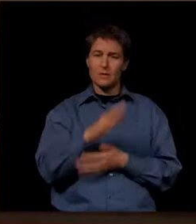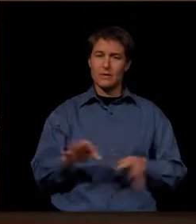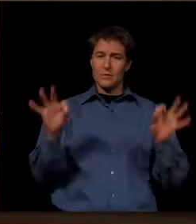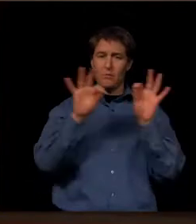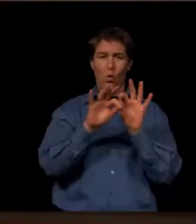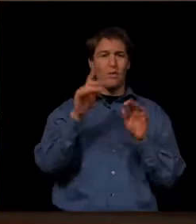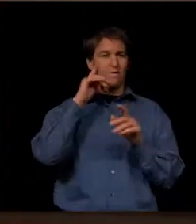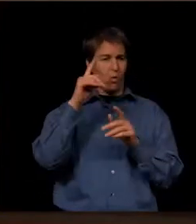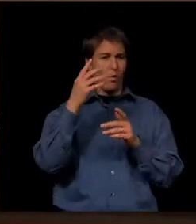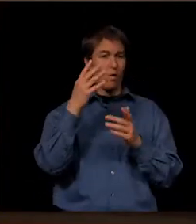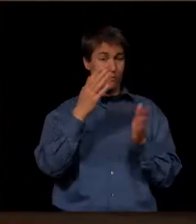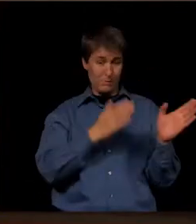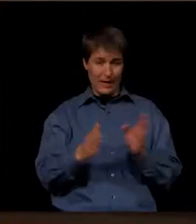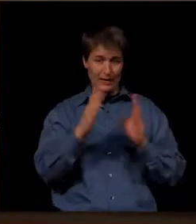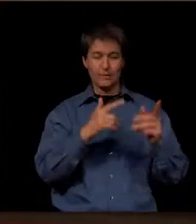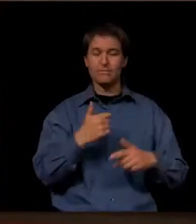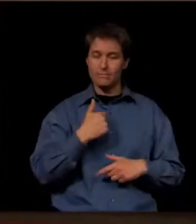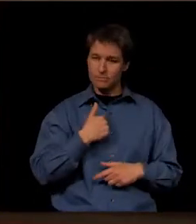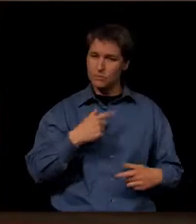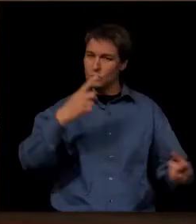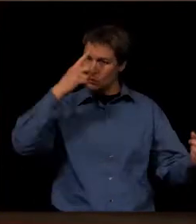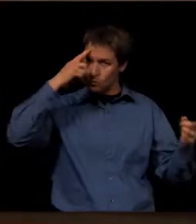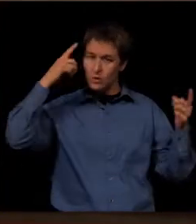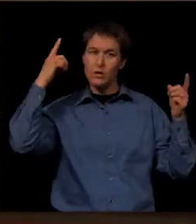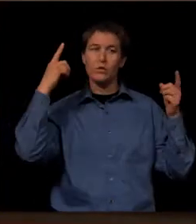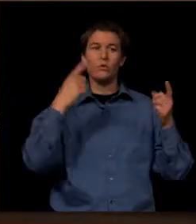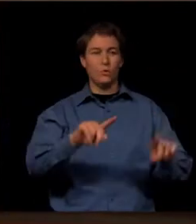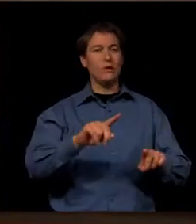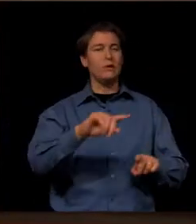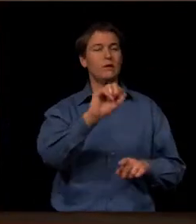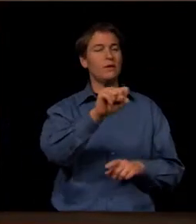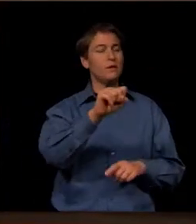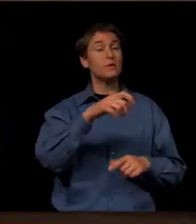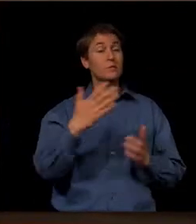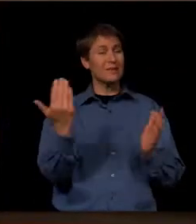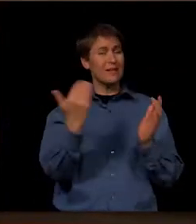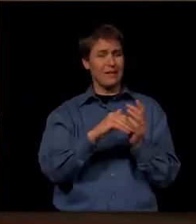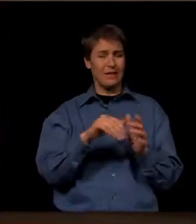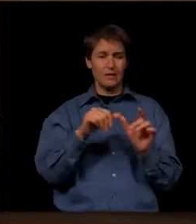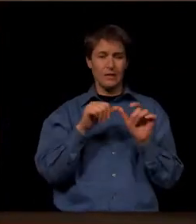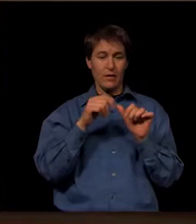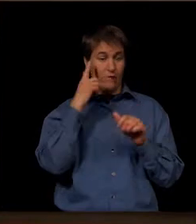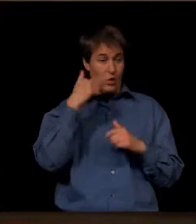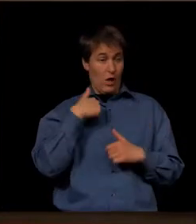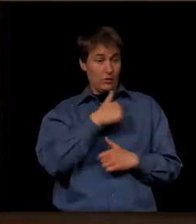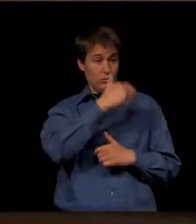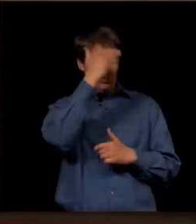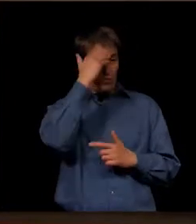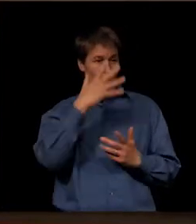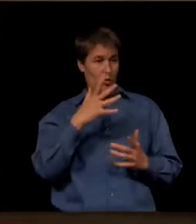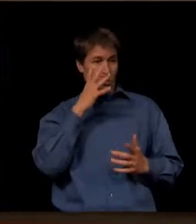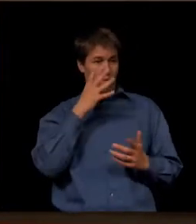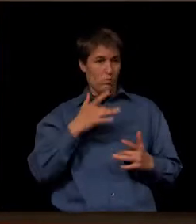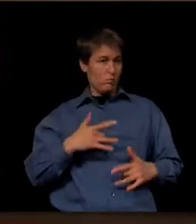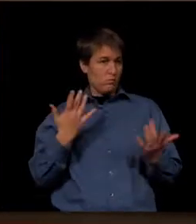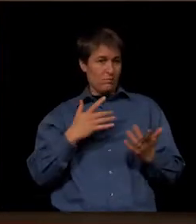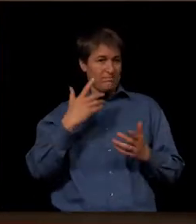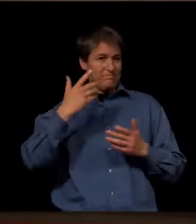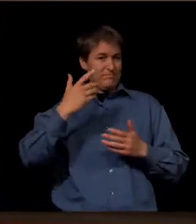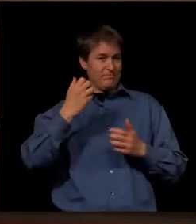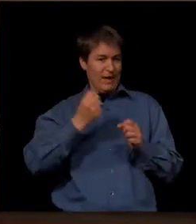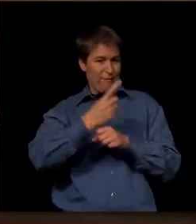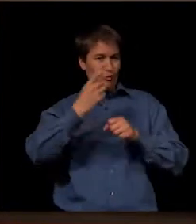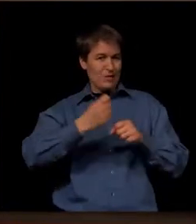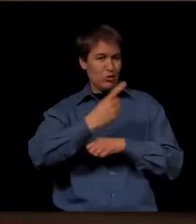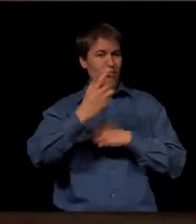And we couldn't agree with them more. That, again, consistently for us to know what's happening from year to year is